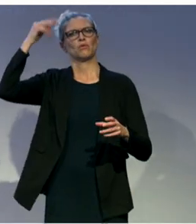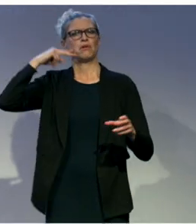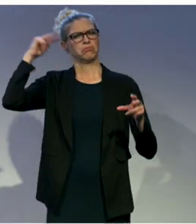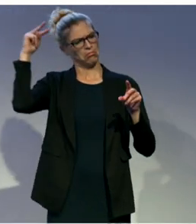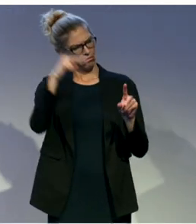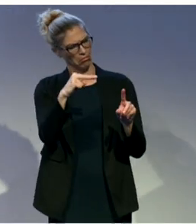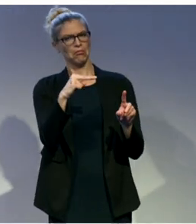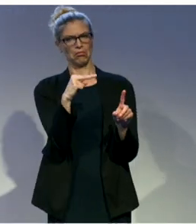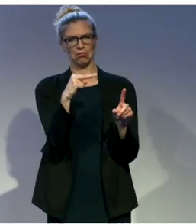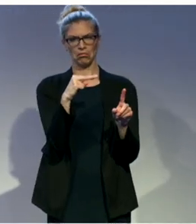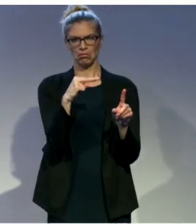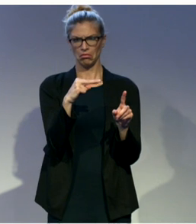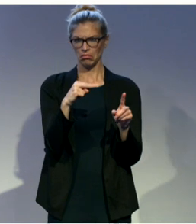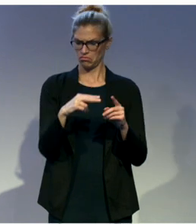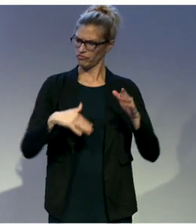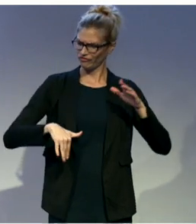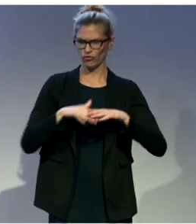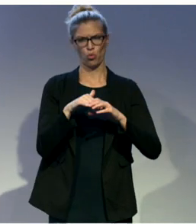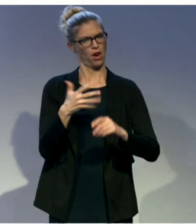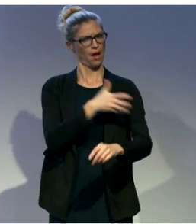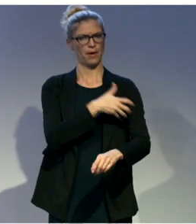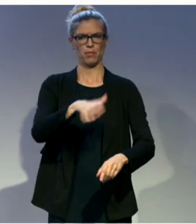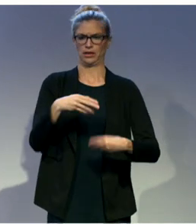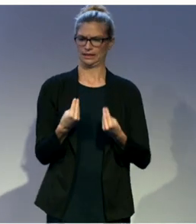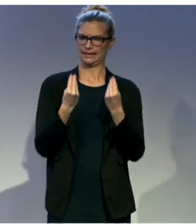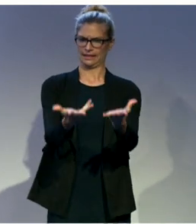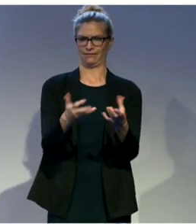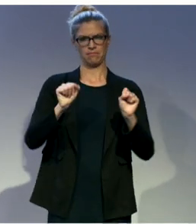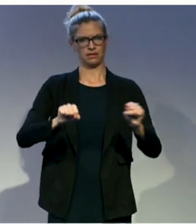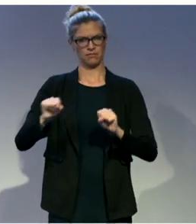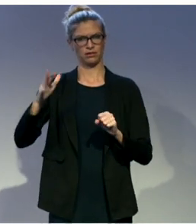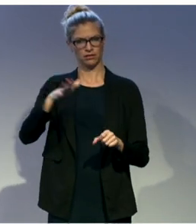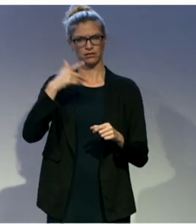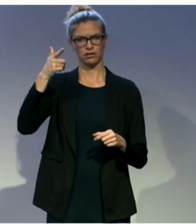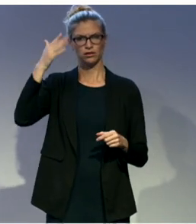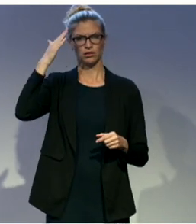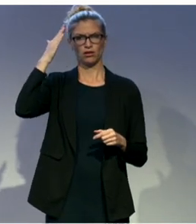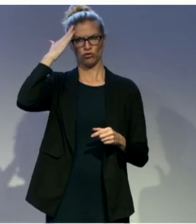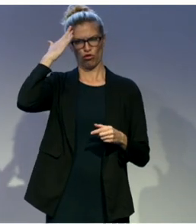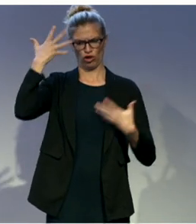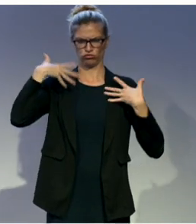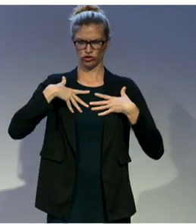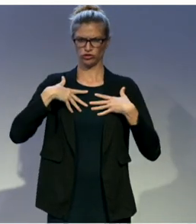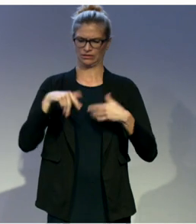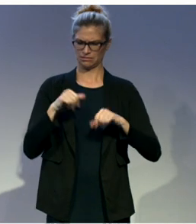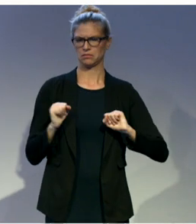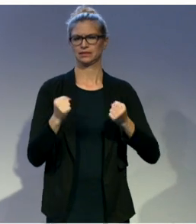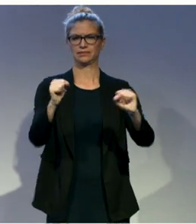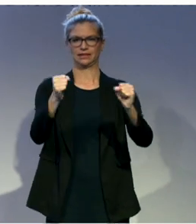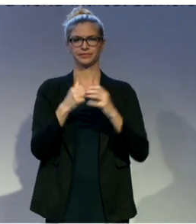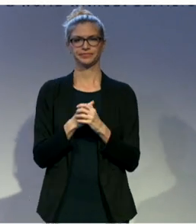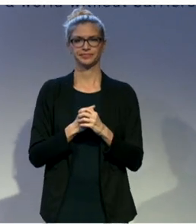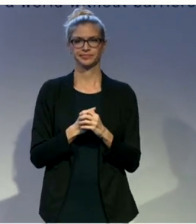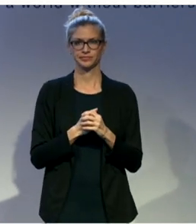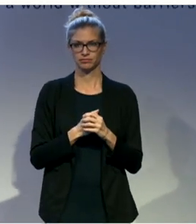in that, we are working on knowledge mobilization to bridge the knowledge gap that exists between policy and